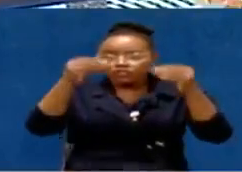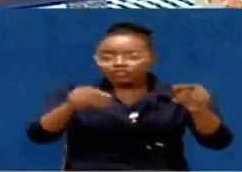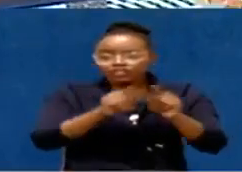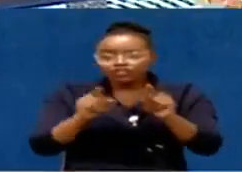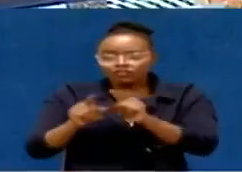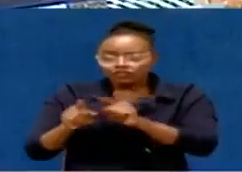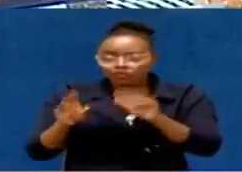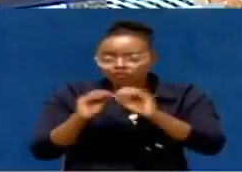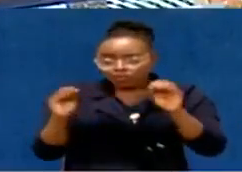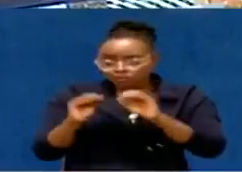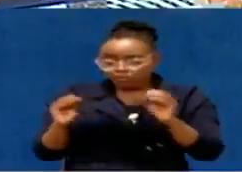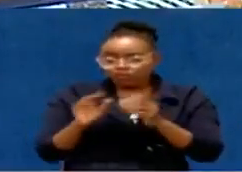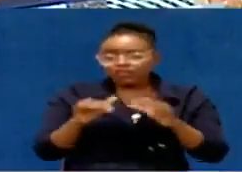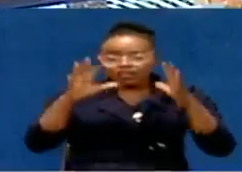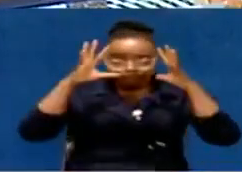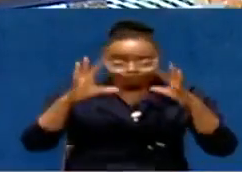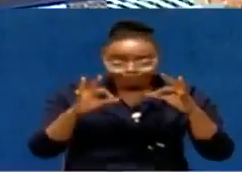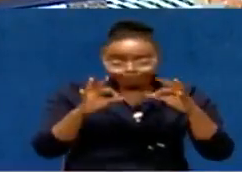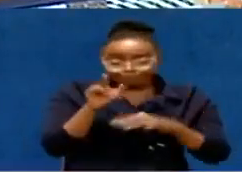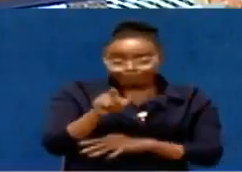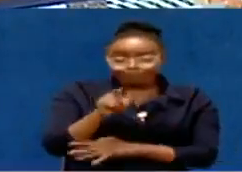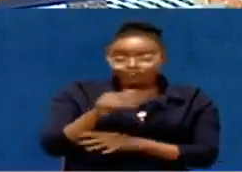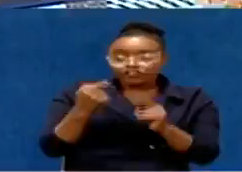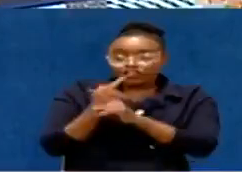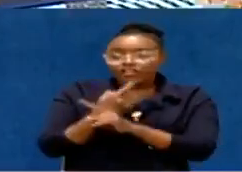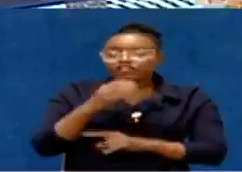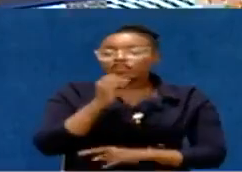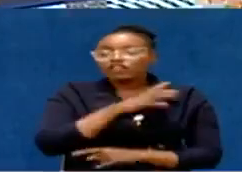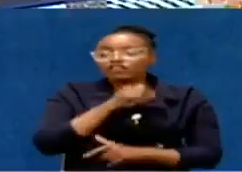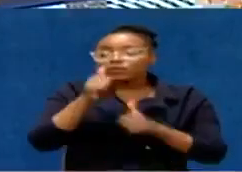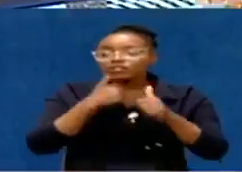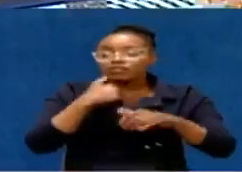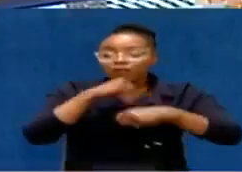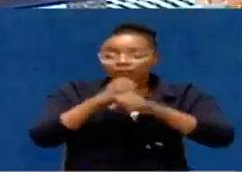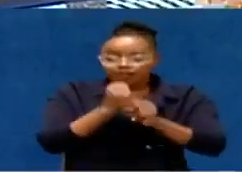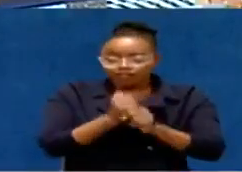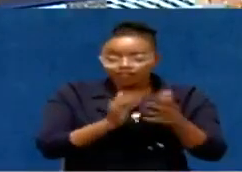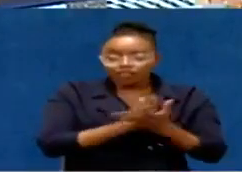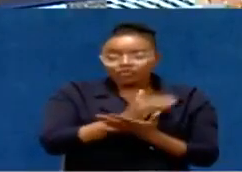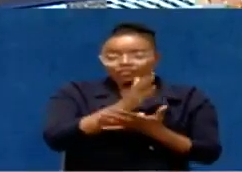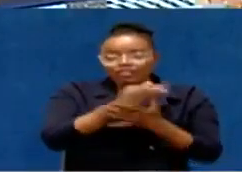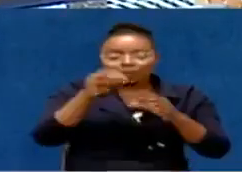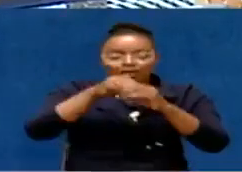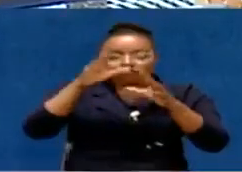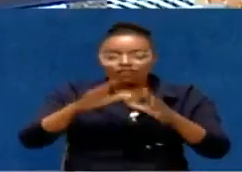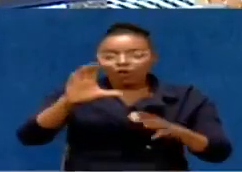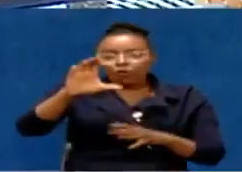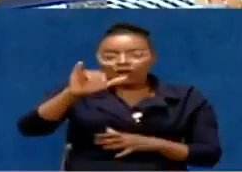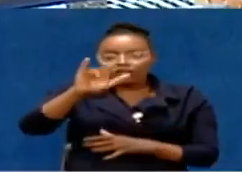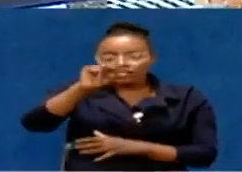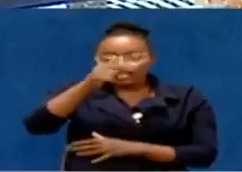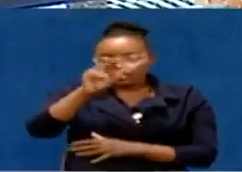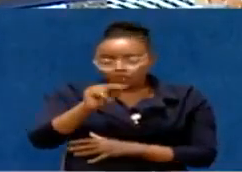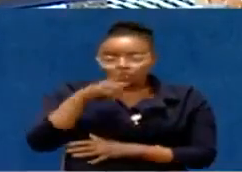unlicensed entities. The move is in response to numerous complaints that have been made by some investors at CITON